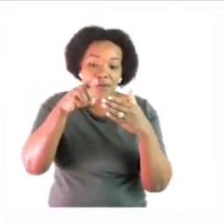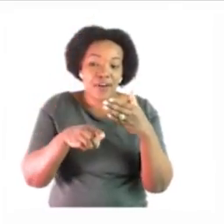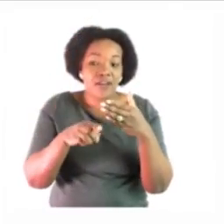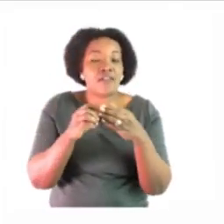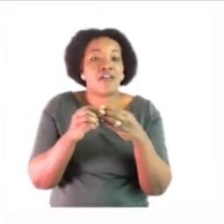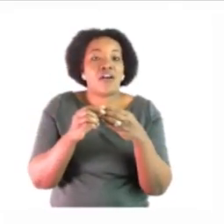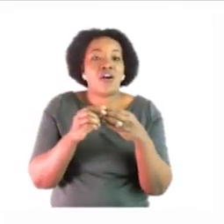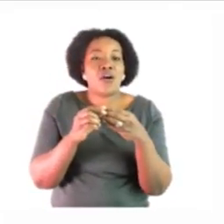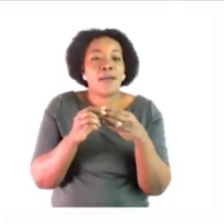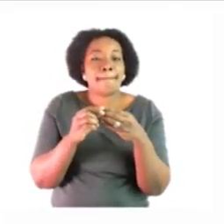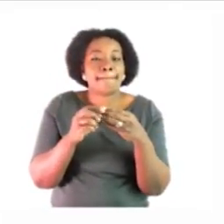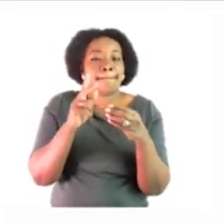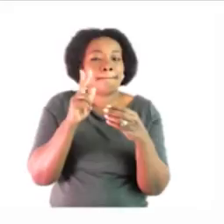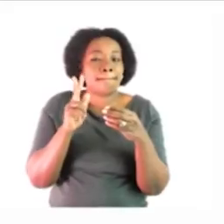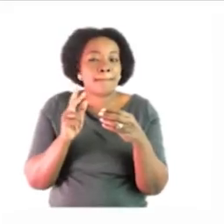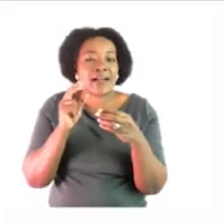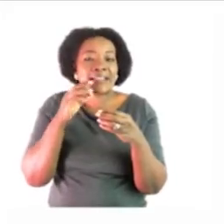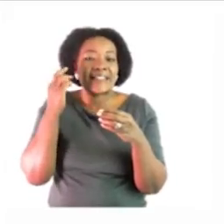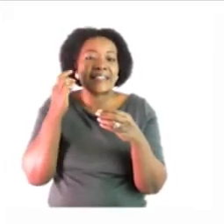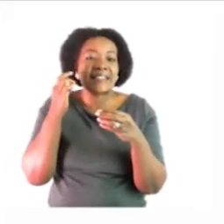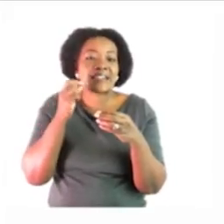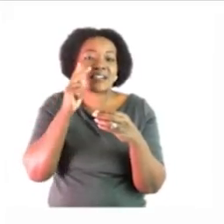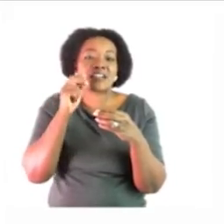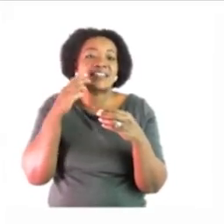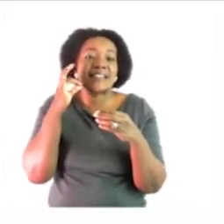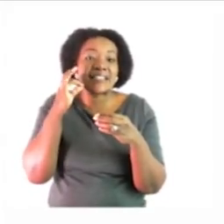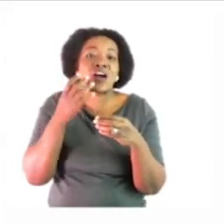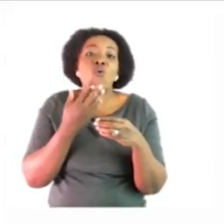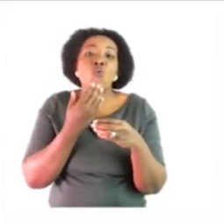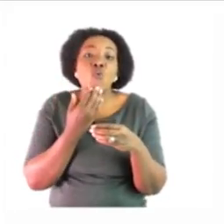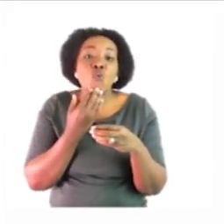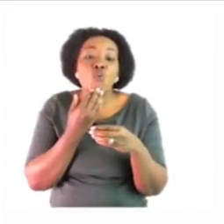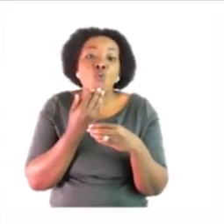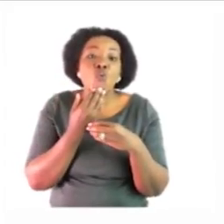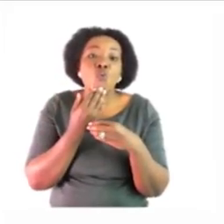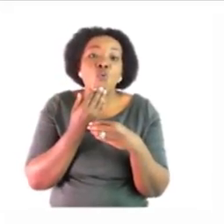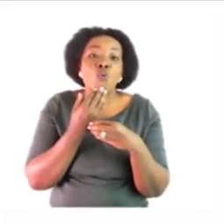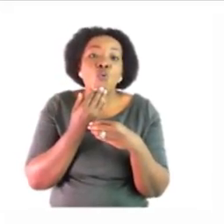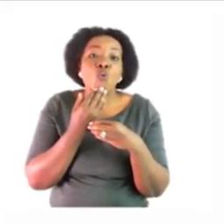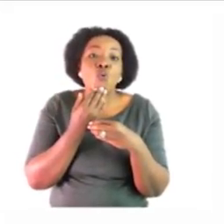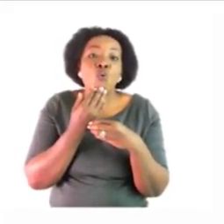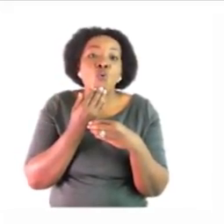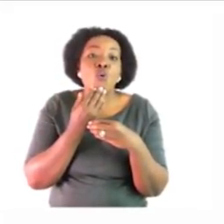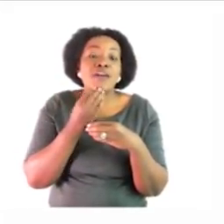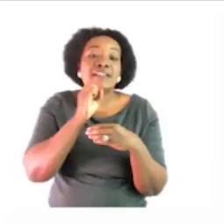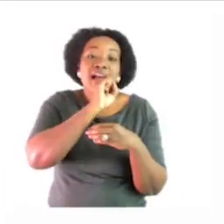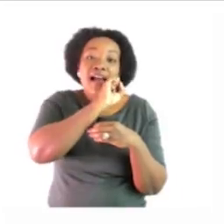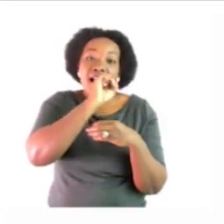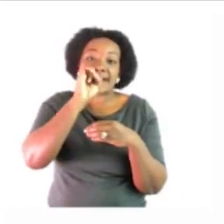sings songs who sings songs it is a singer